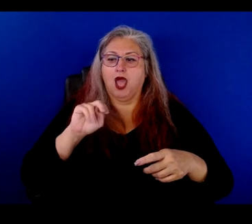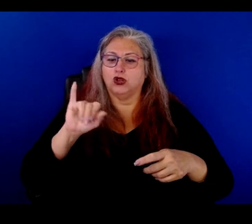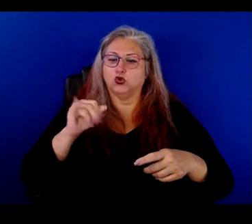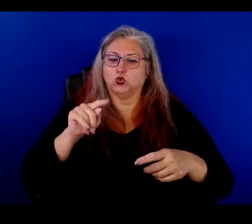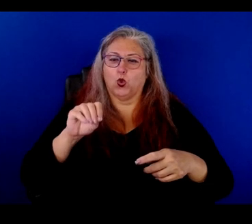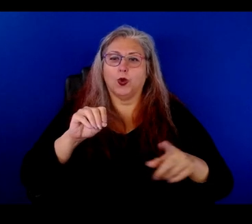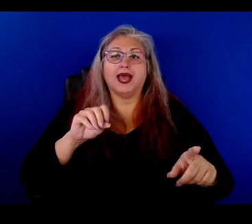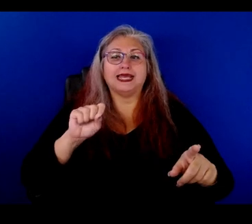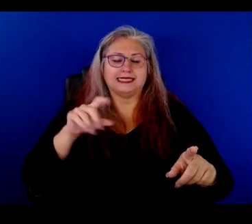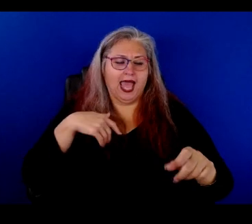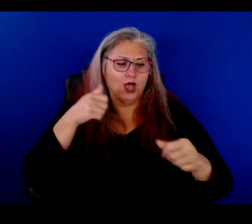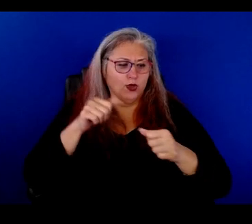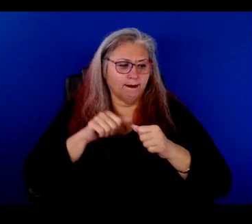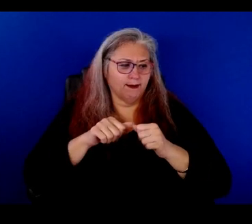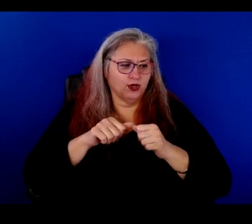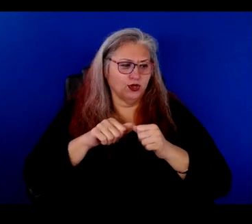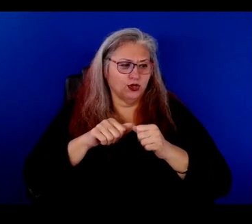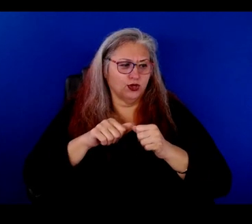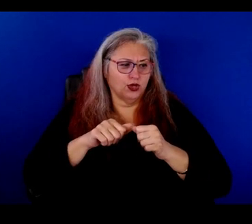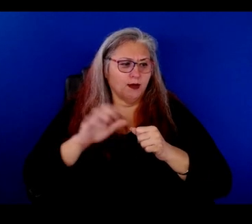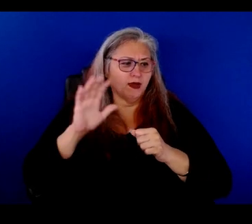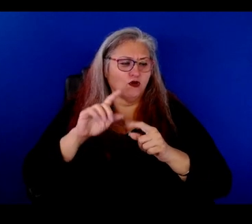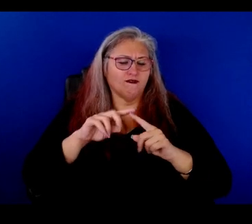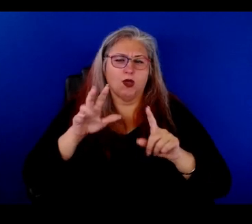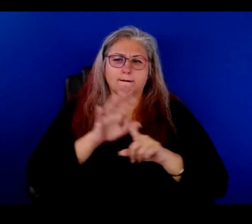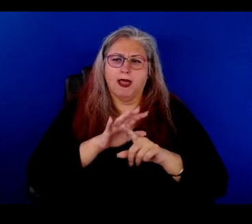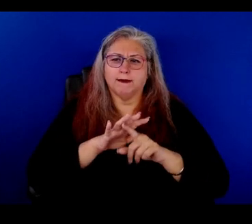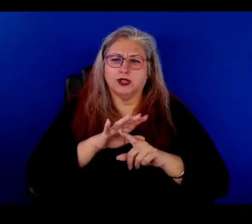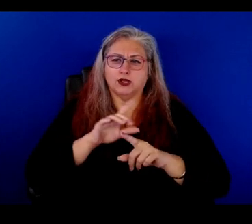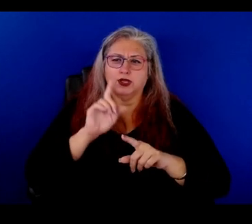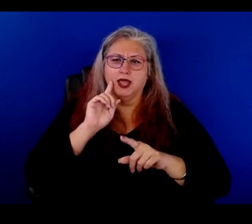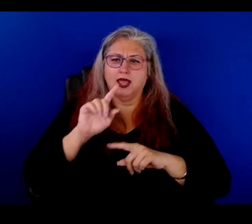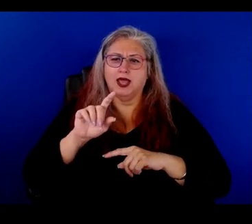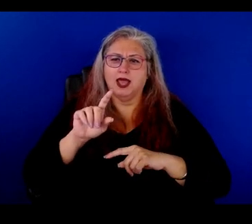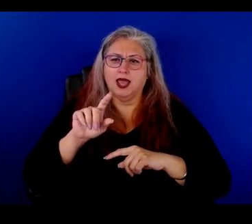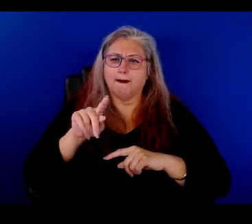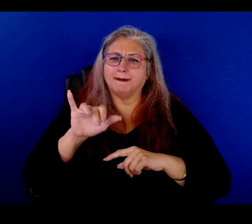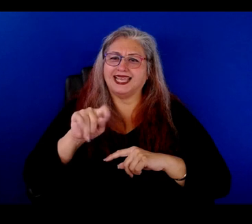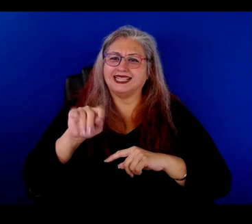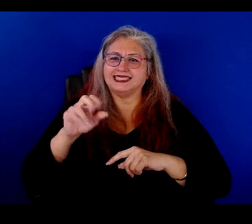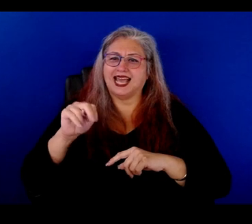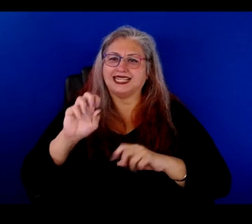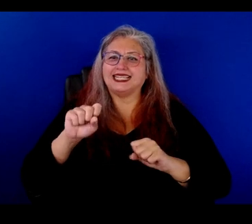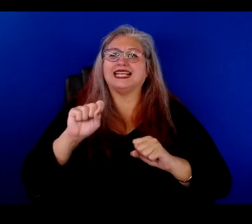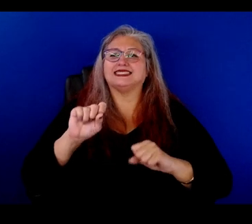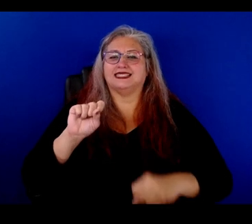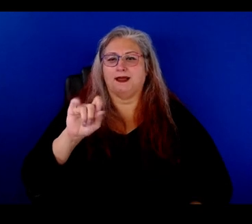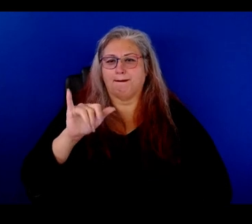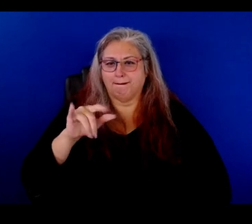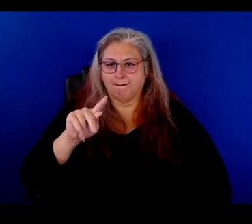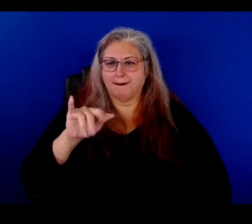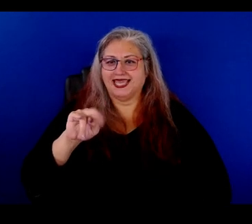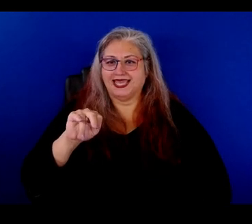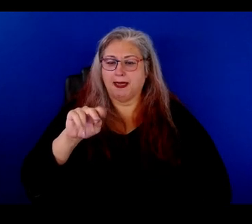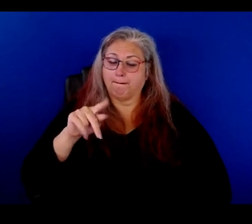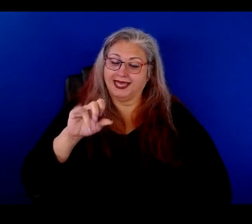Yeah. I remember that one that was very popular, picket sign. Yeah. picket sign. Oh yeah. A picket sign. Yeah. A